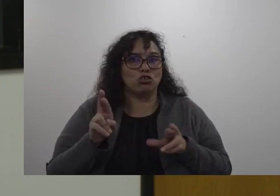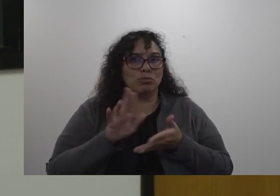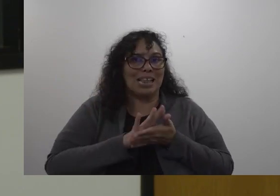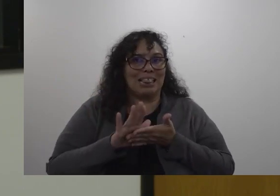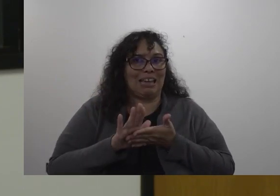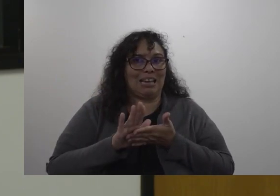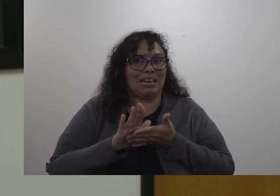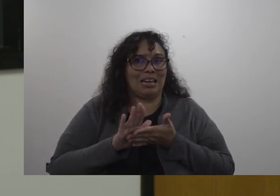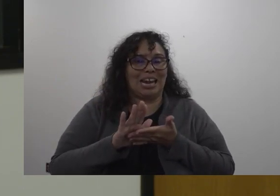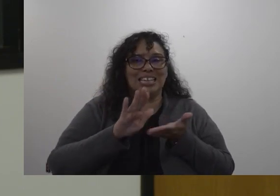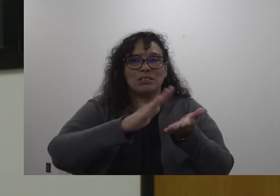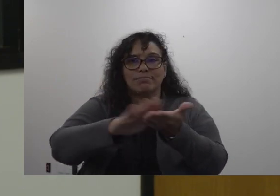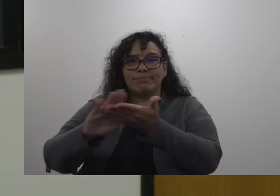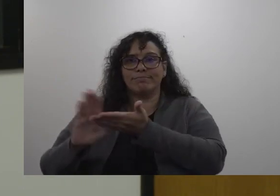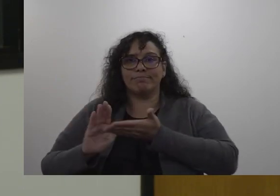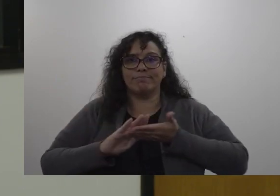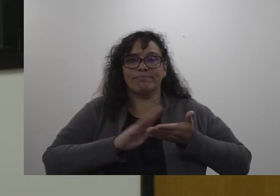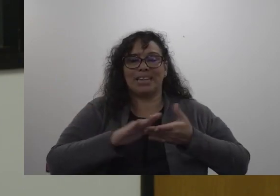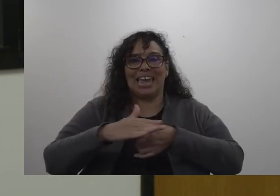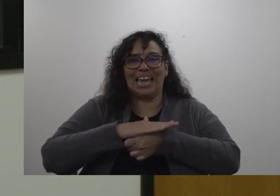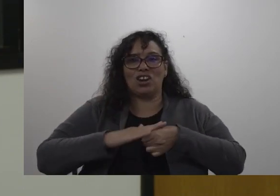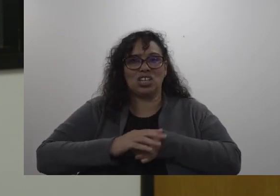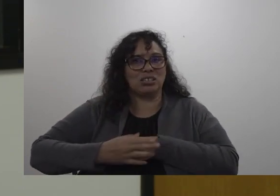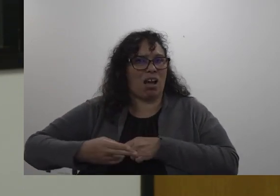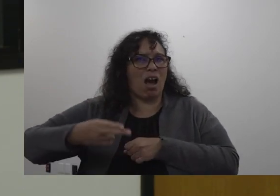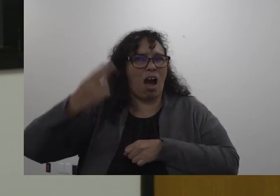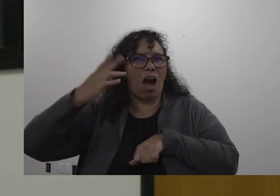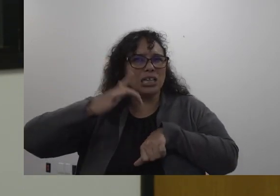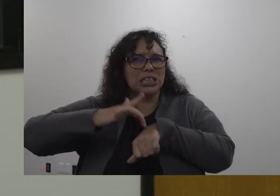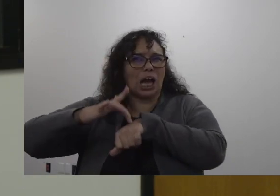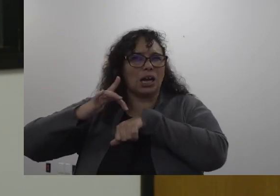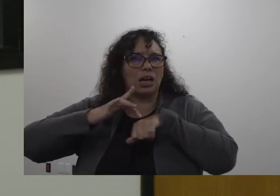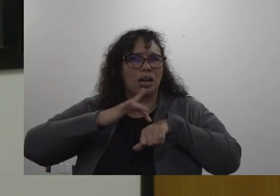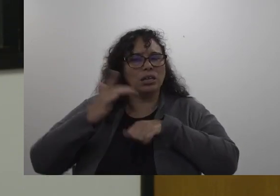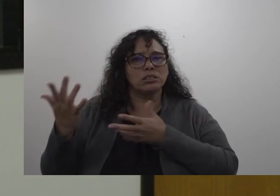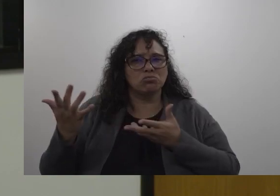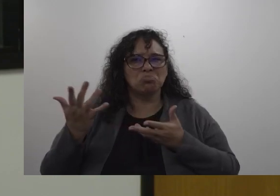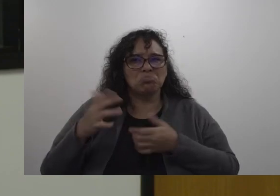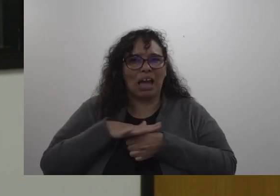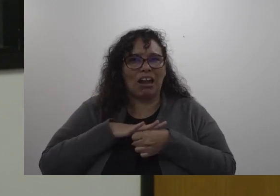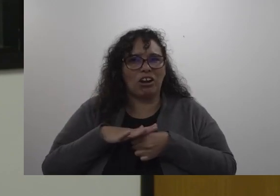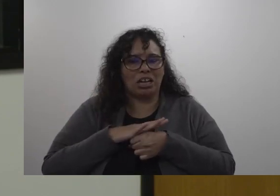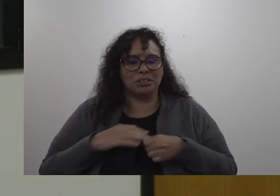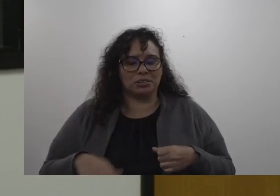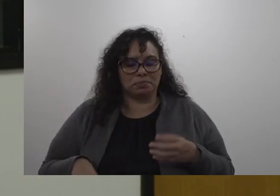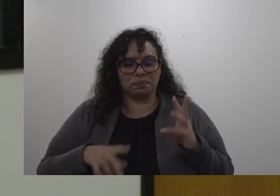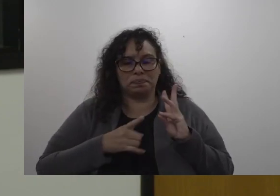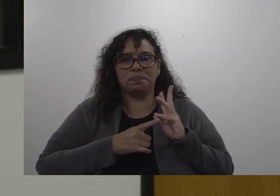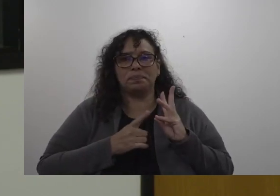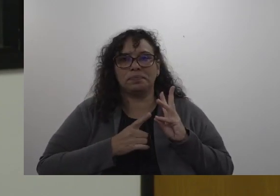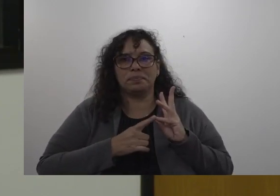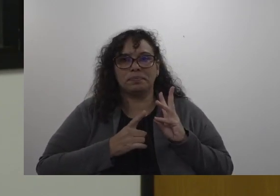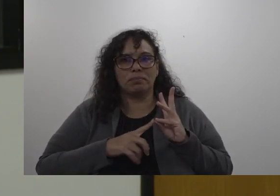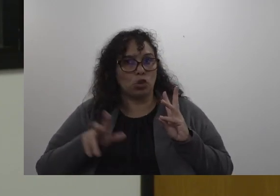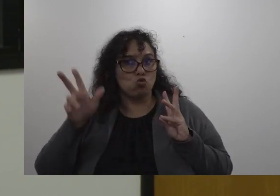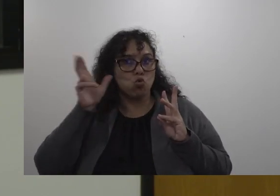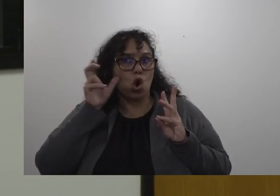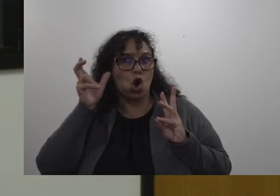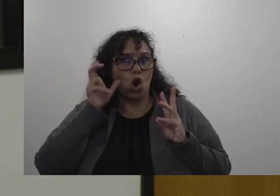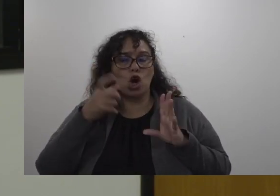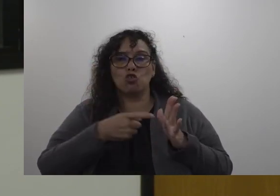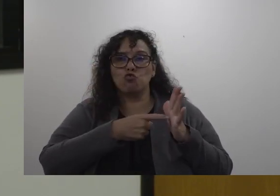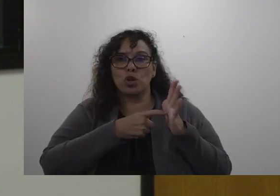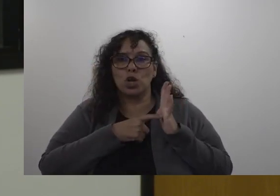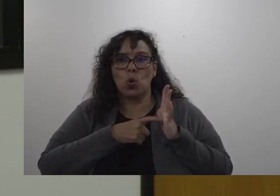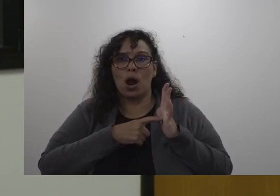and to sanitize areas that are high high touch areas across our buildings you've heard that we are requiring